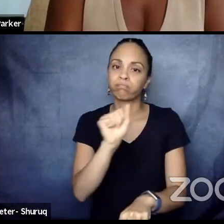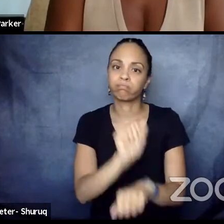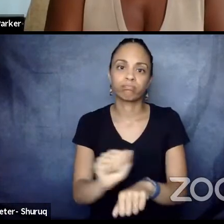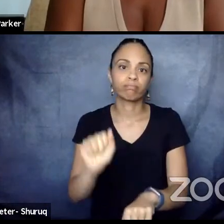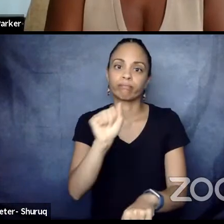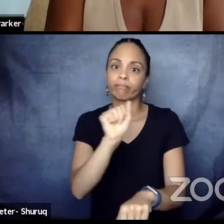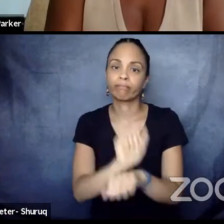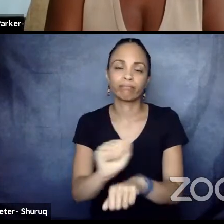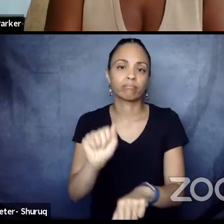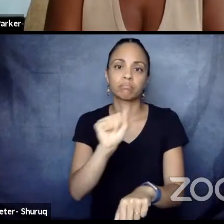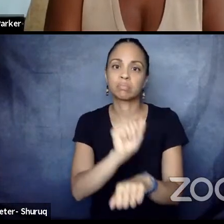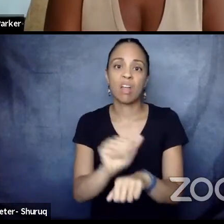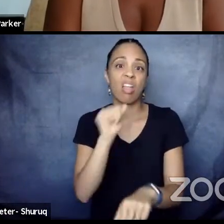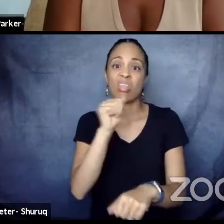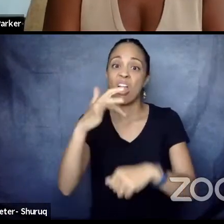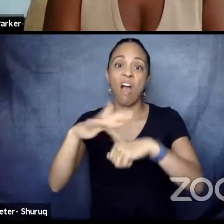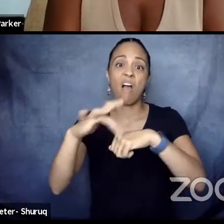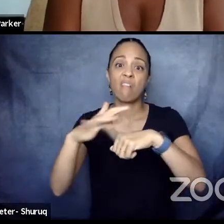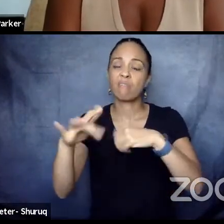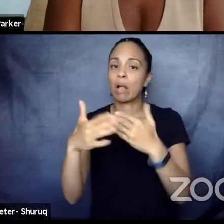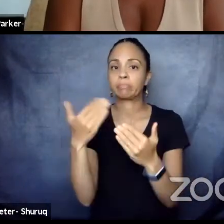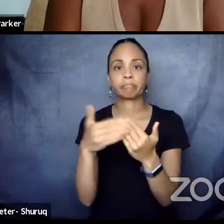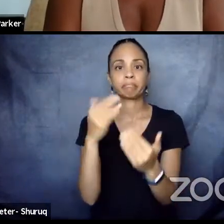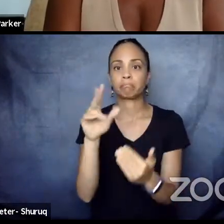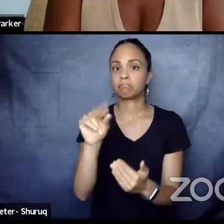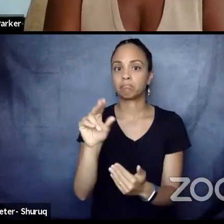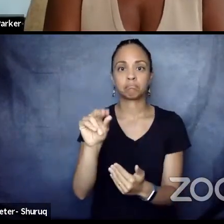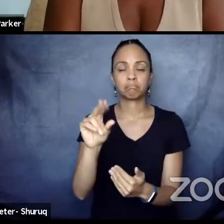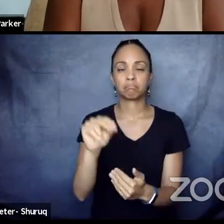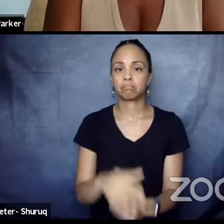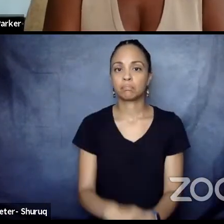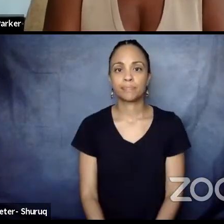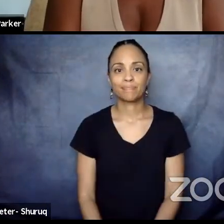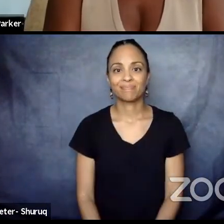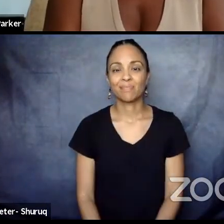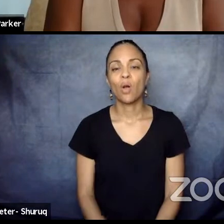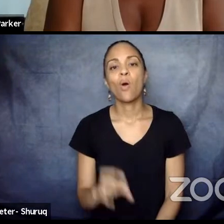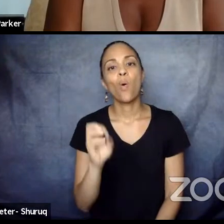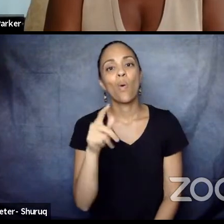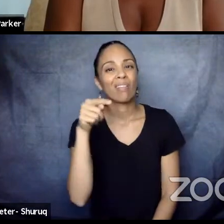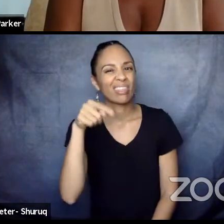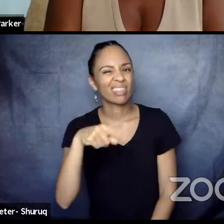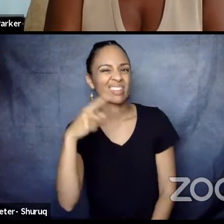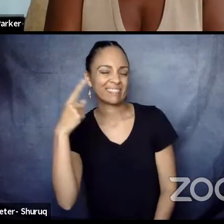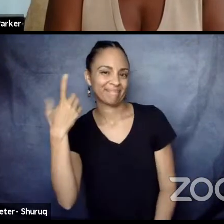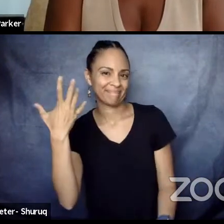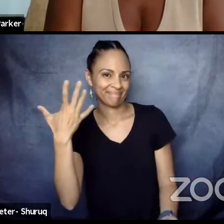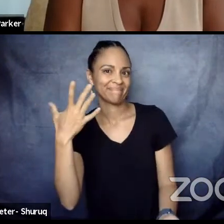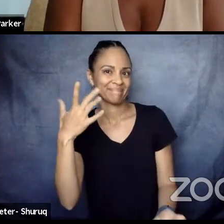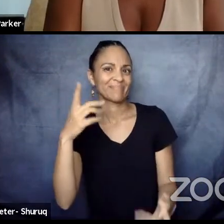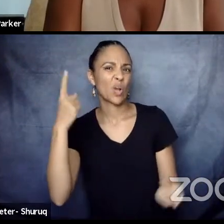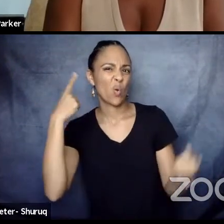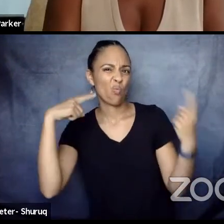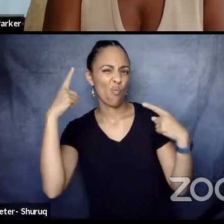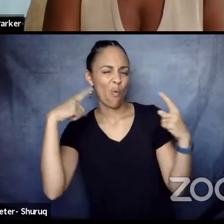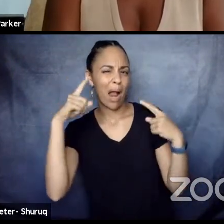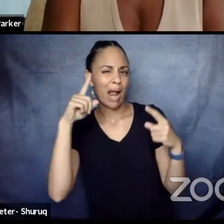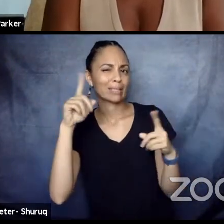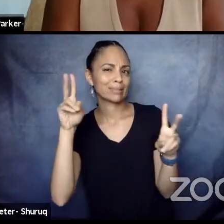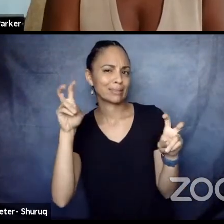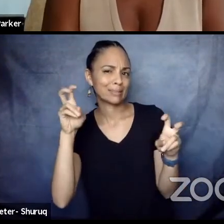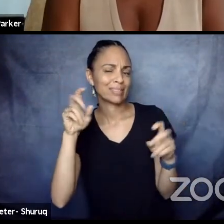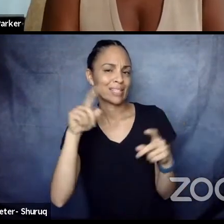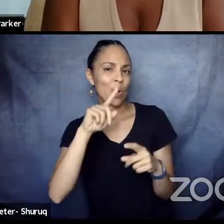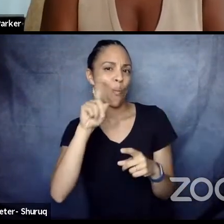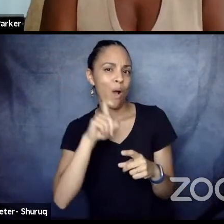not. Okay, this is a crazy question, but it aligns with what both of you just said. Yotande said, are we